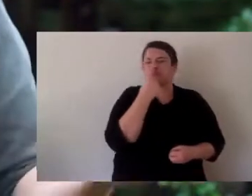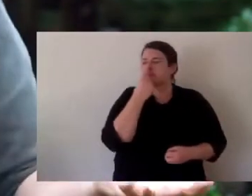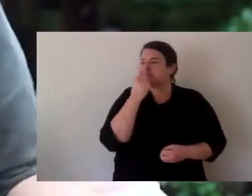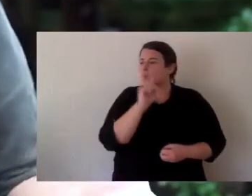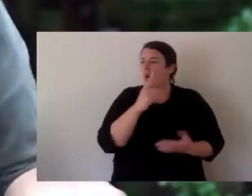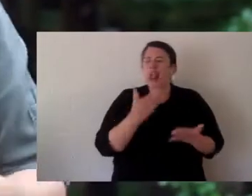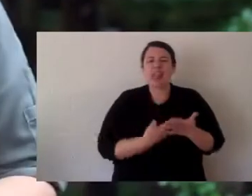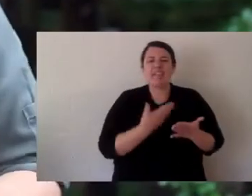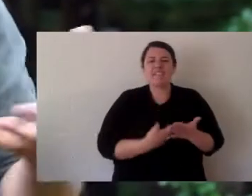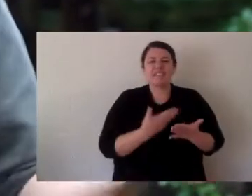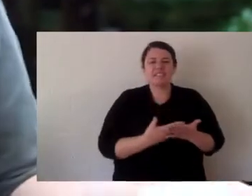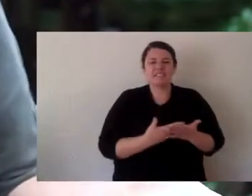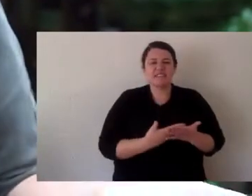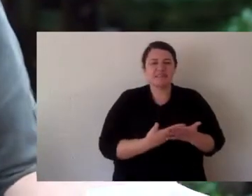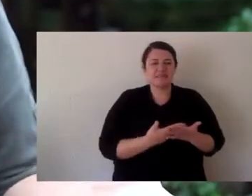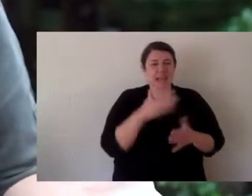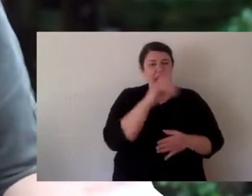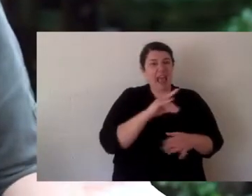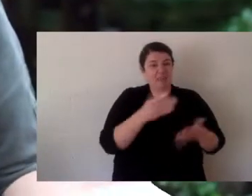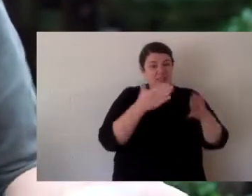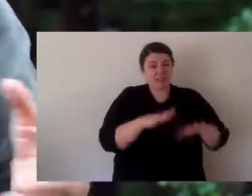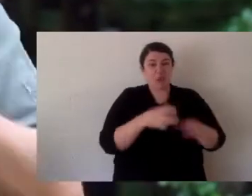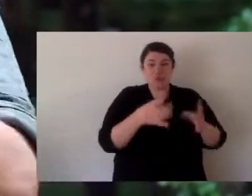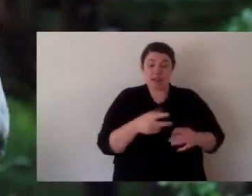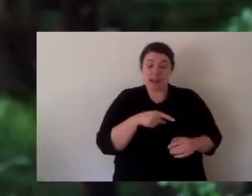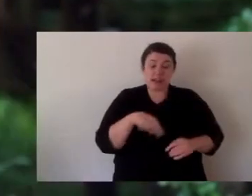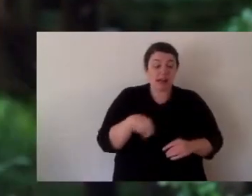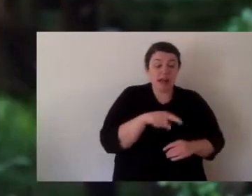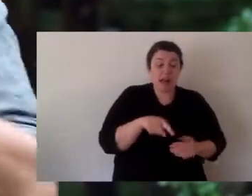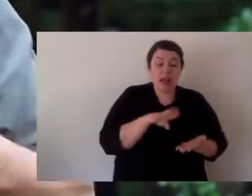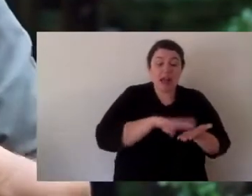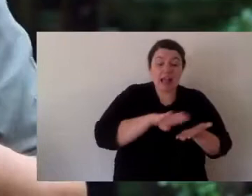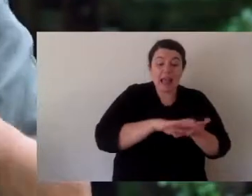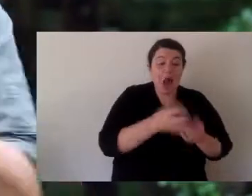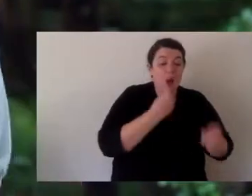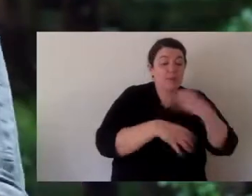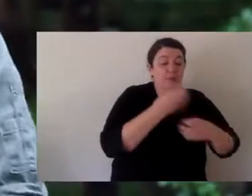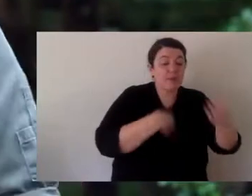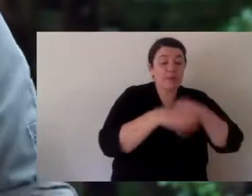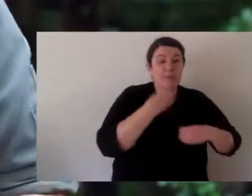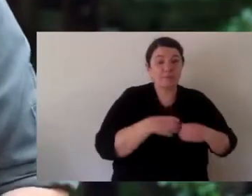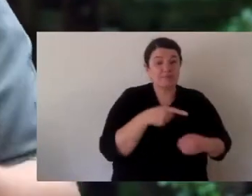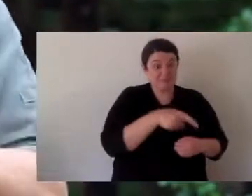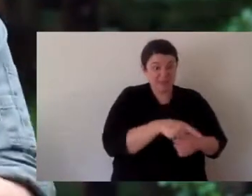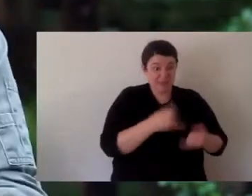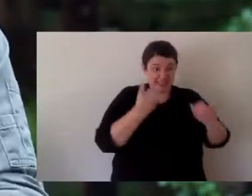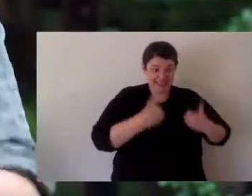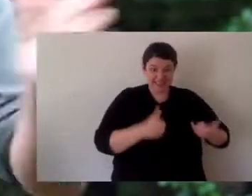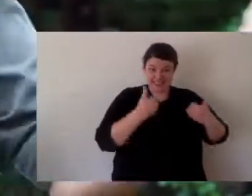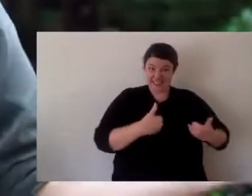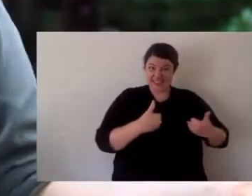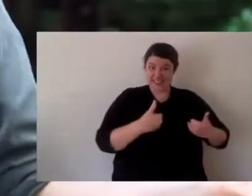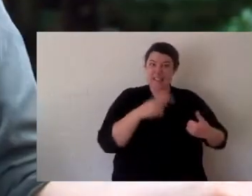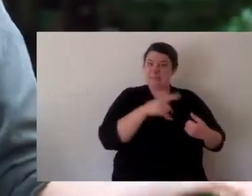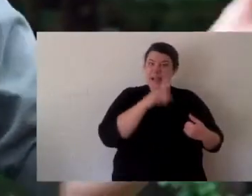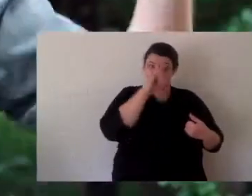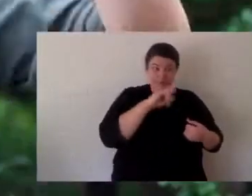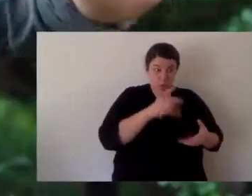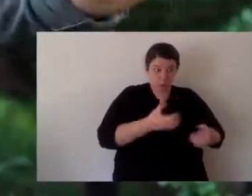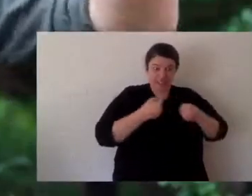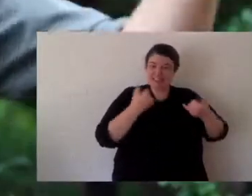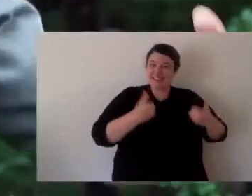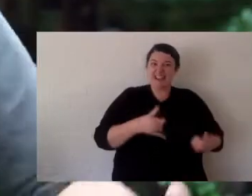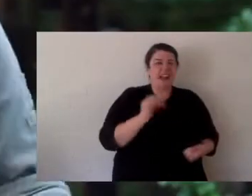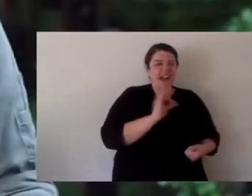smell for carrion which is an animal that's already died and the devil cleans that up. Now that animal could have been diseased and the devil gets rid of that disease.